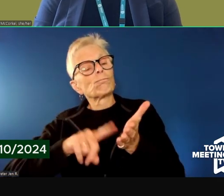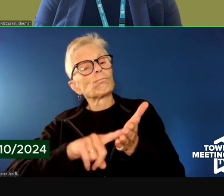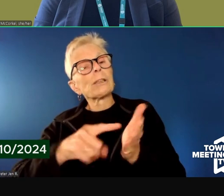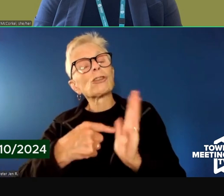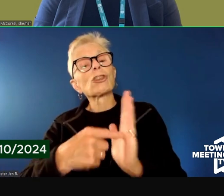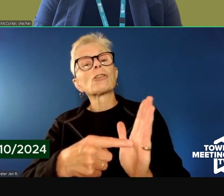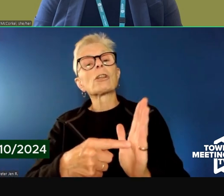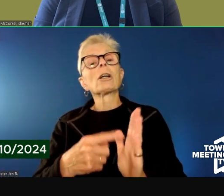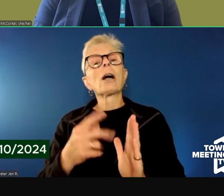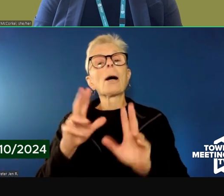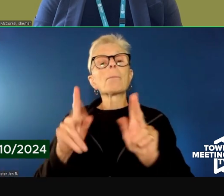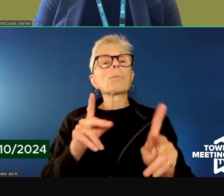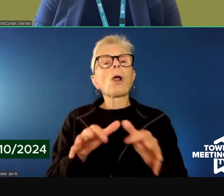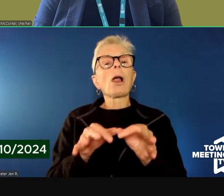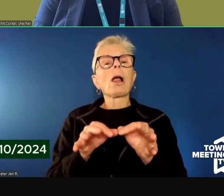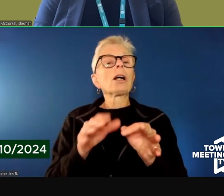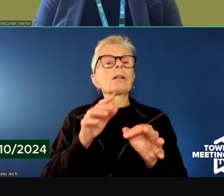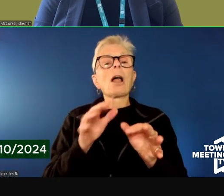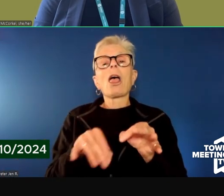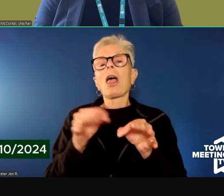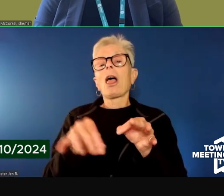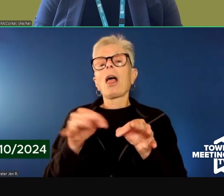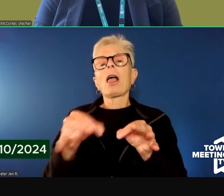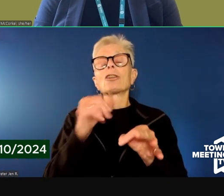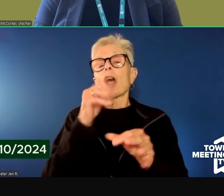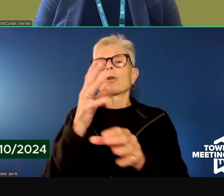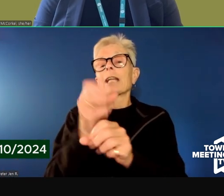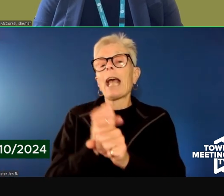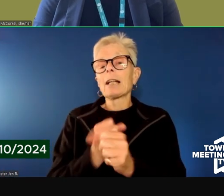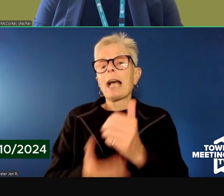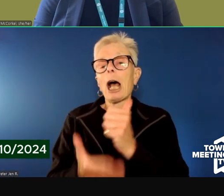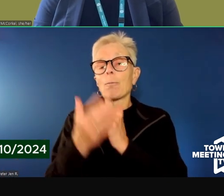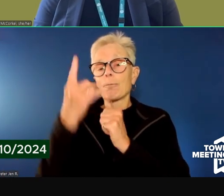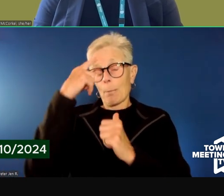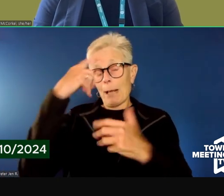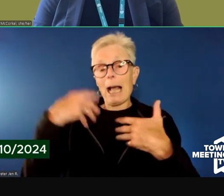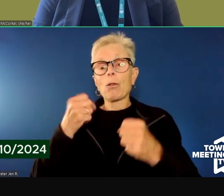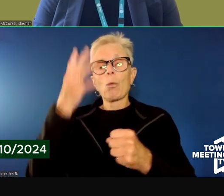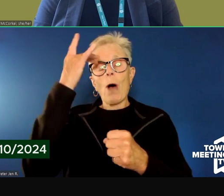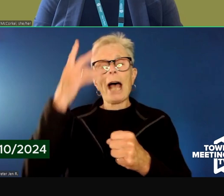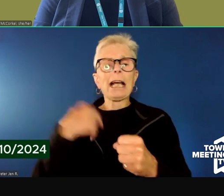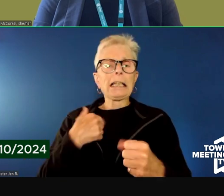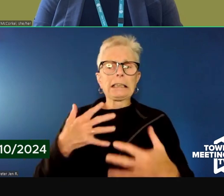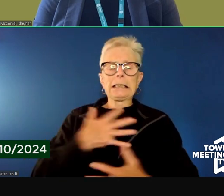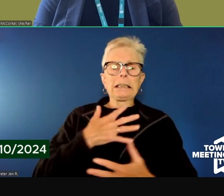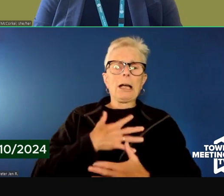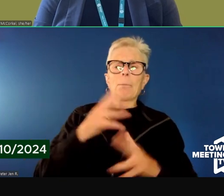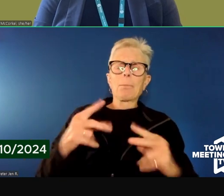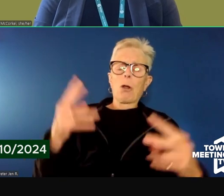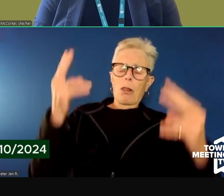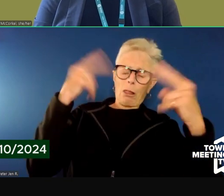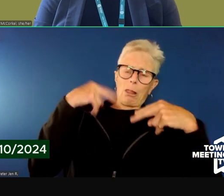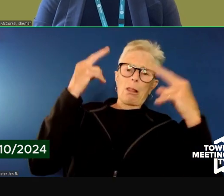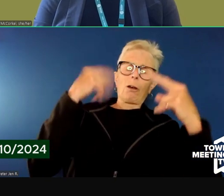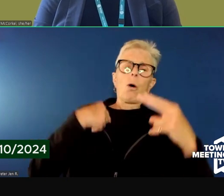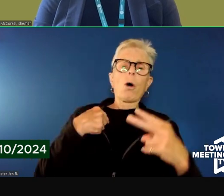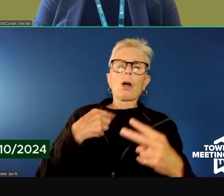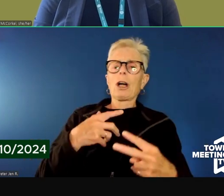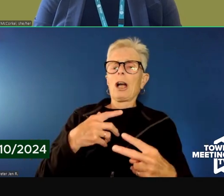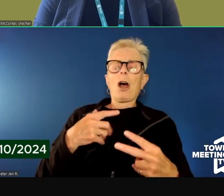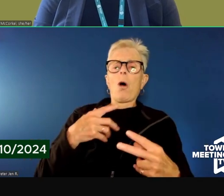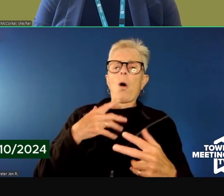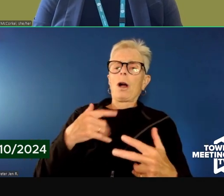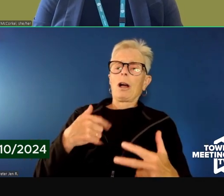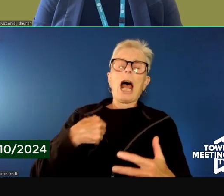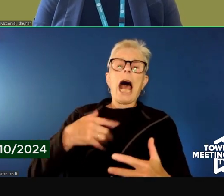delay accessing help for any sort of mental health concern is stigma or fear of the reaction if they admit that they're struggling in a